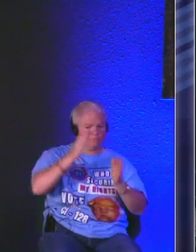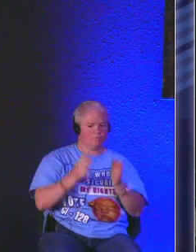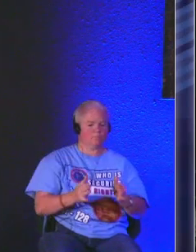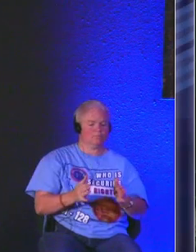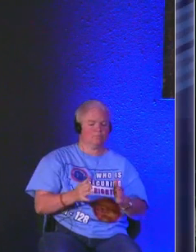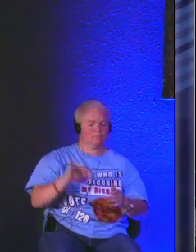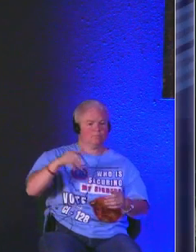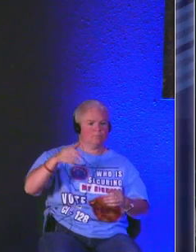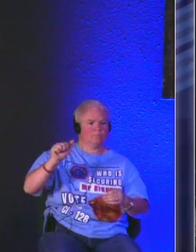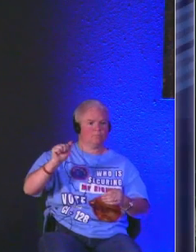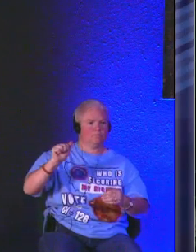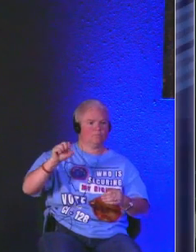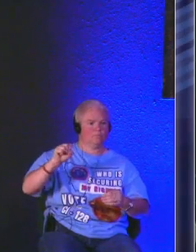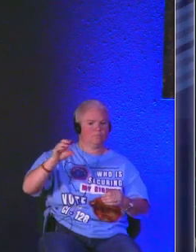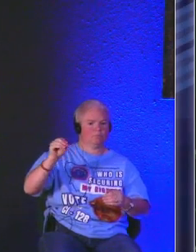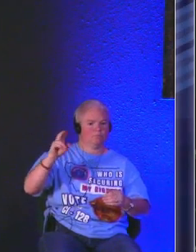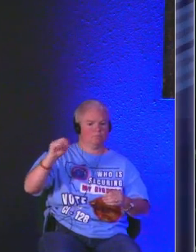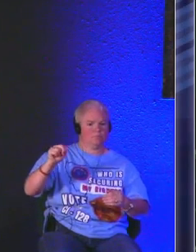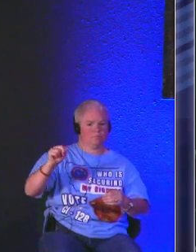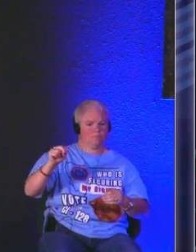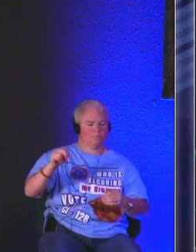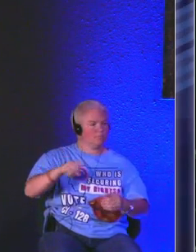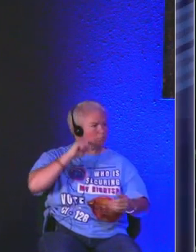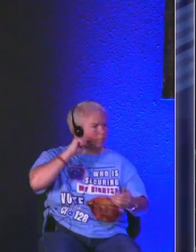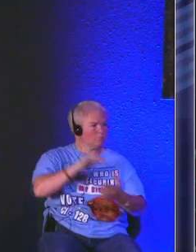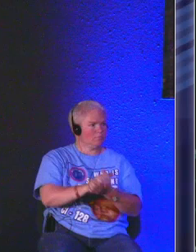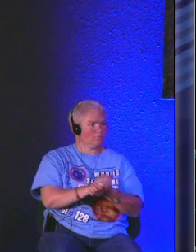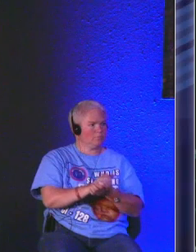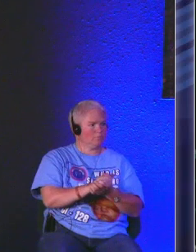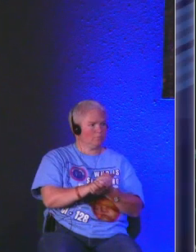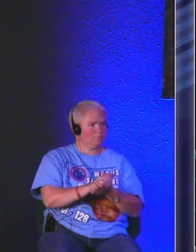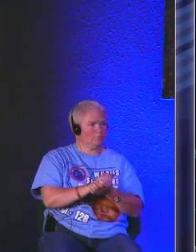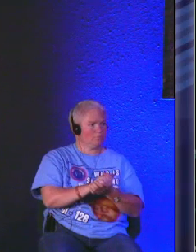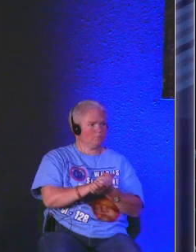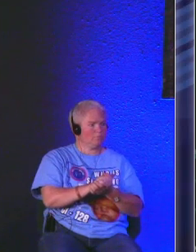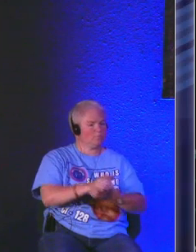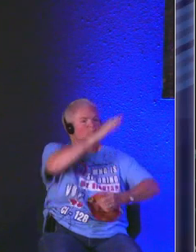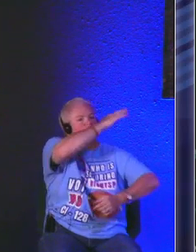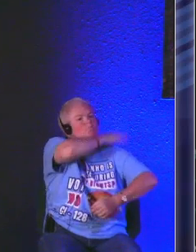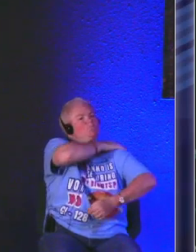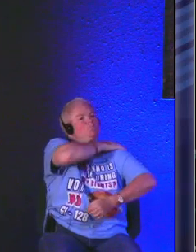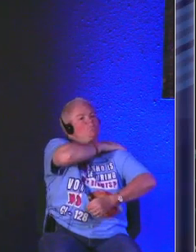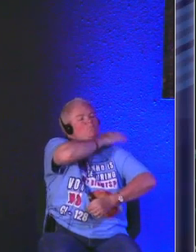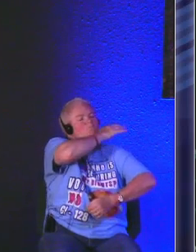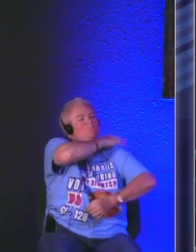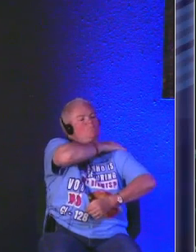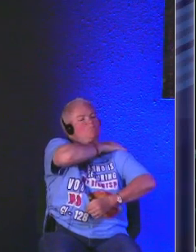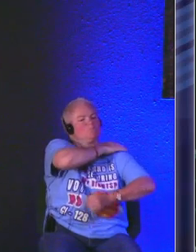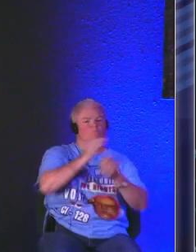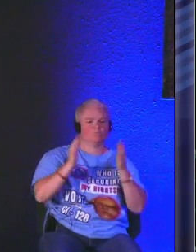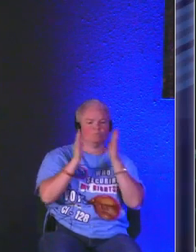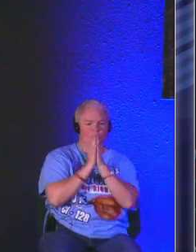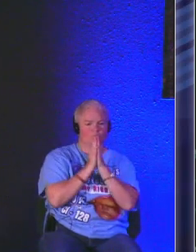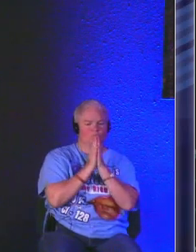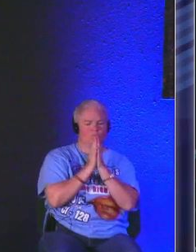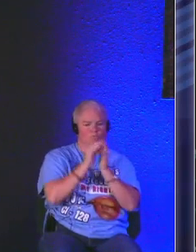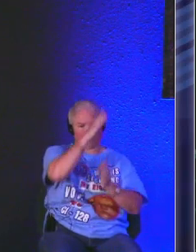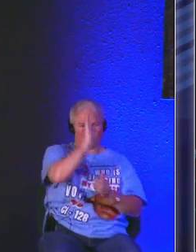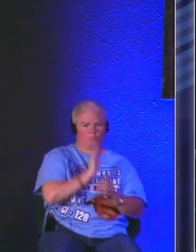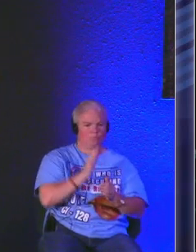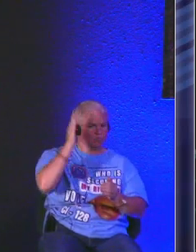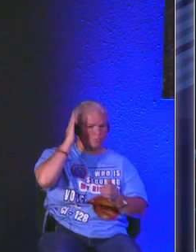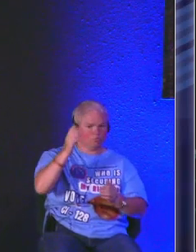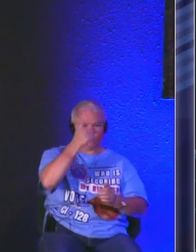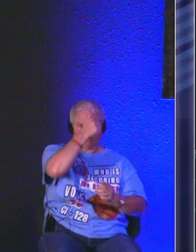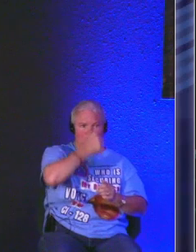Jason gets up here at his wife laying her hand on him and praying that